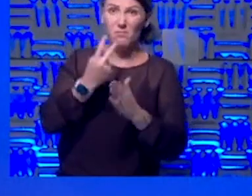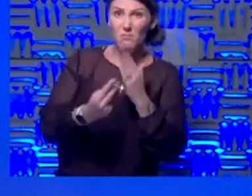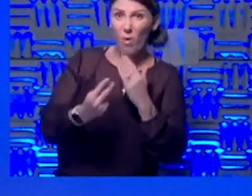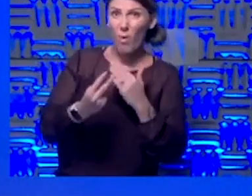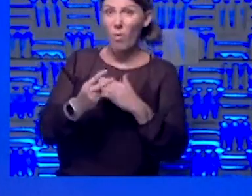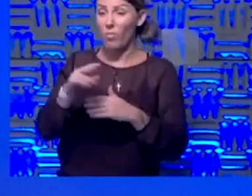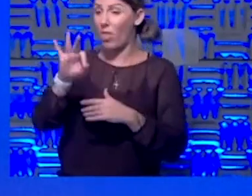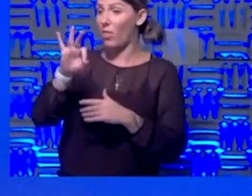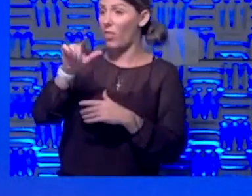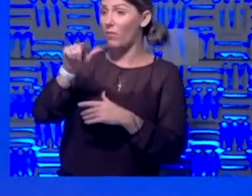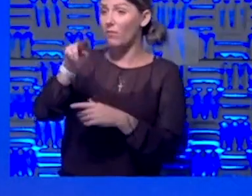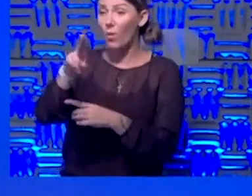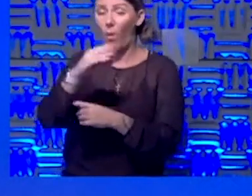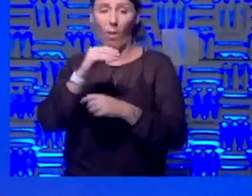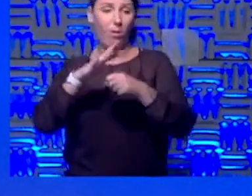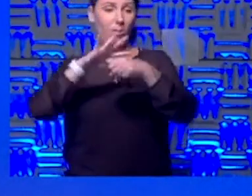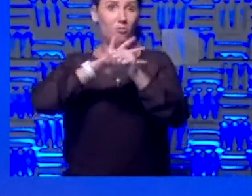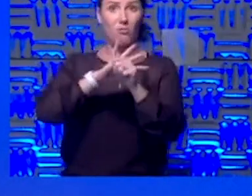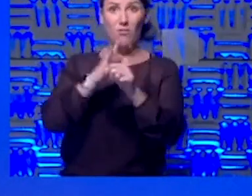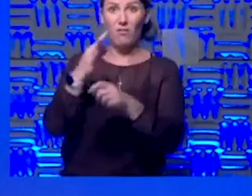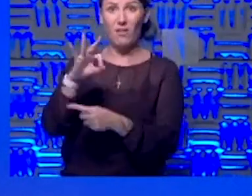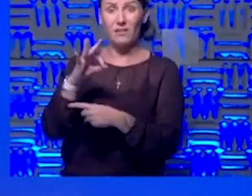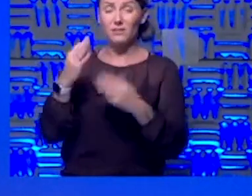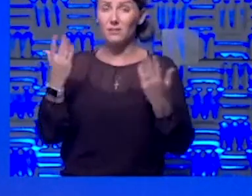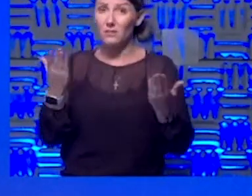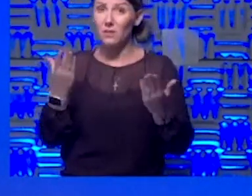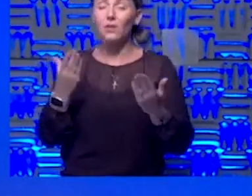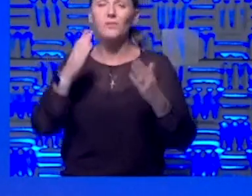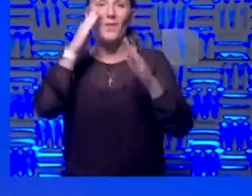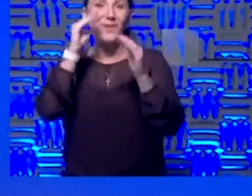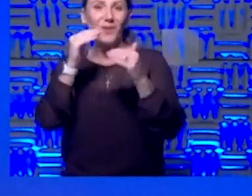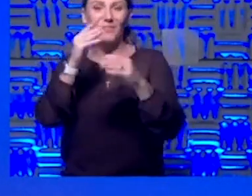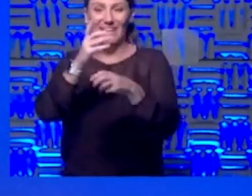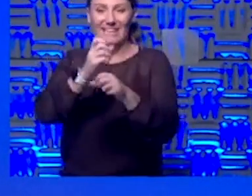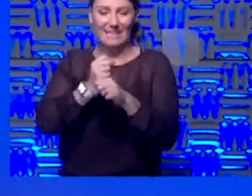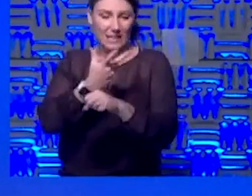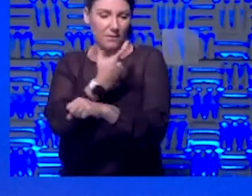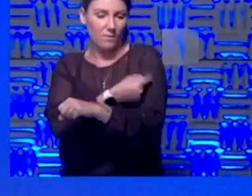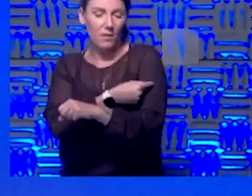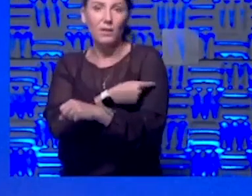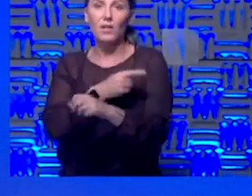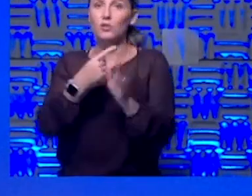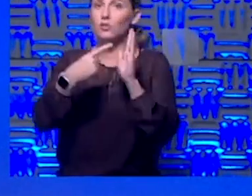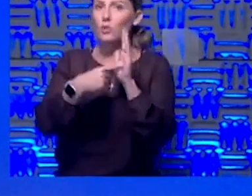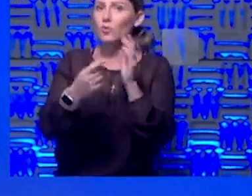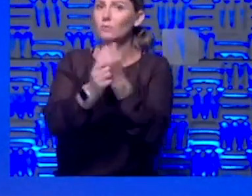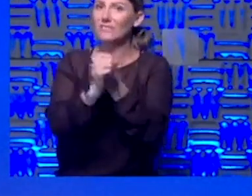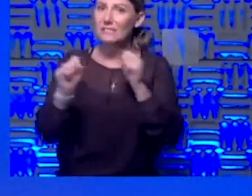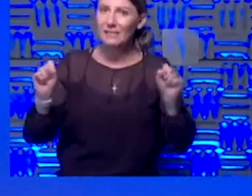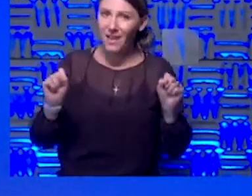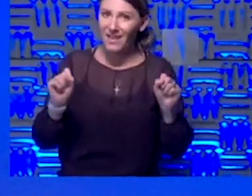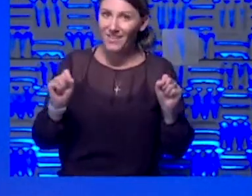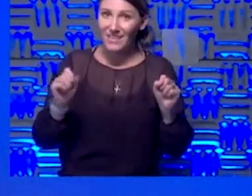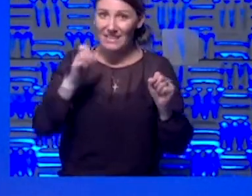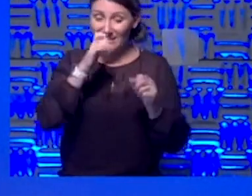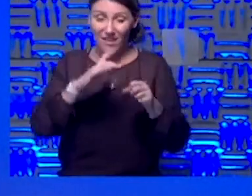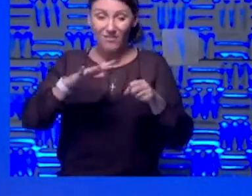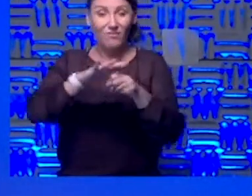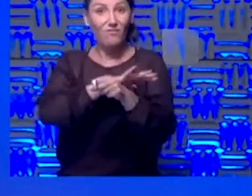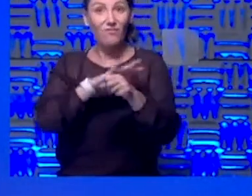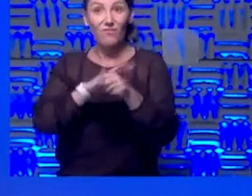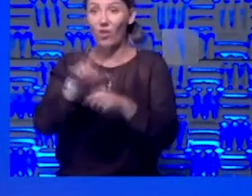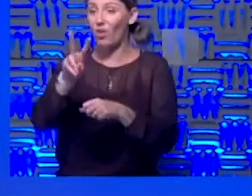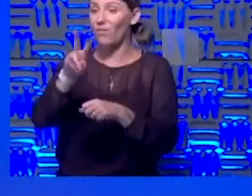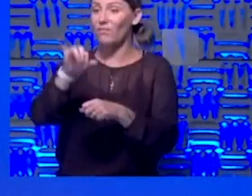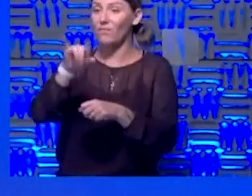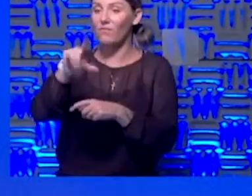know, hopefully we can get this vaccine, um, which again, has shown to be very safe now, and it is not the full virus. It's